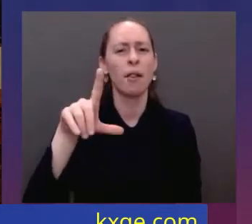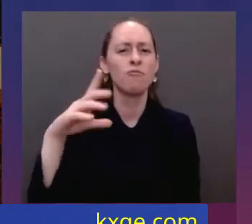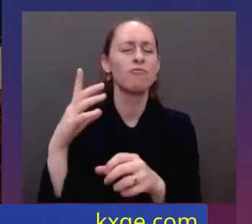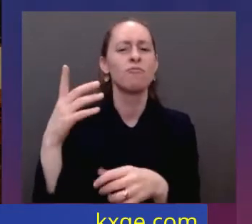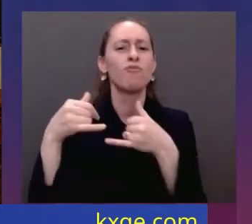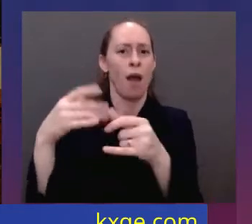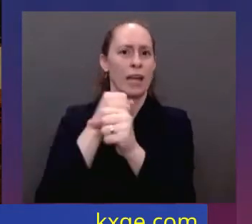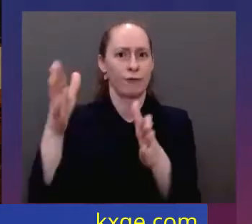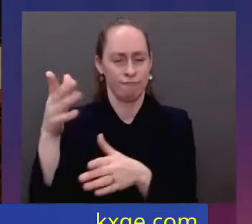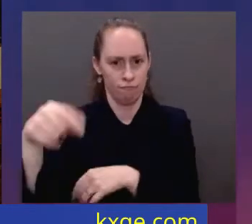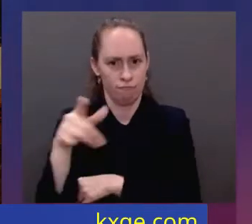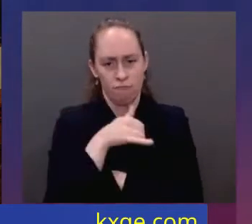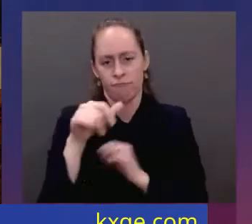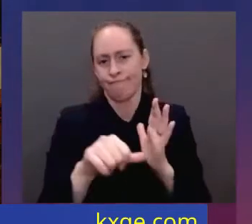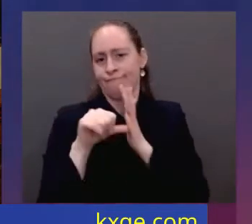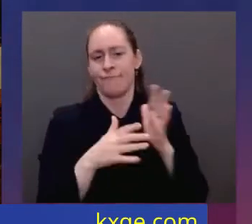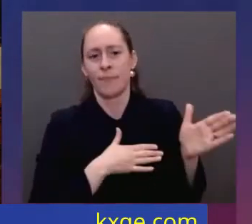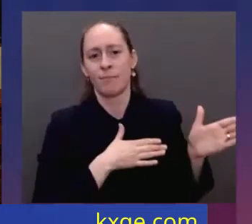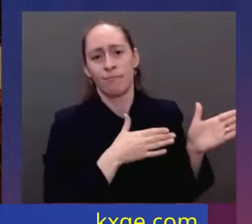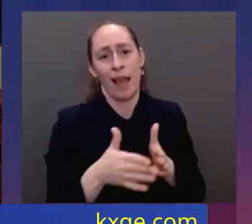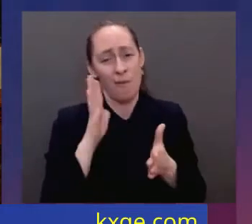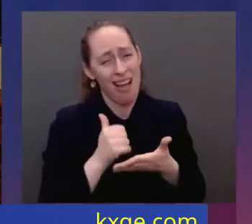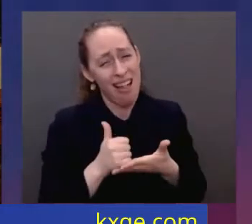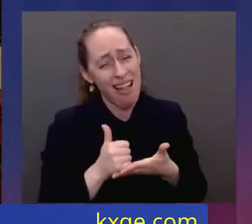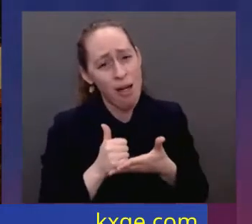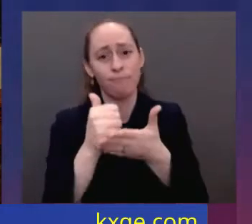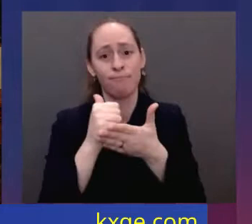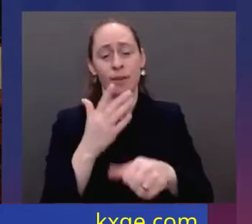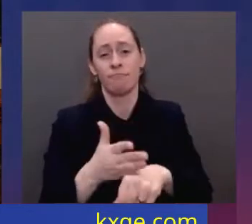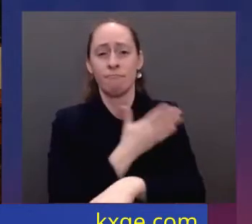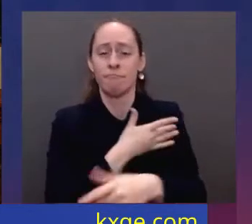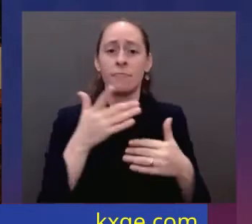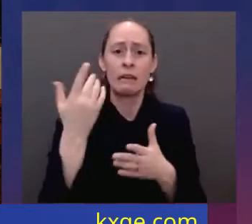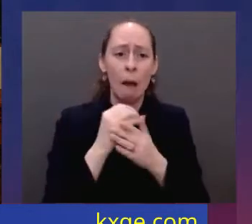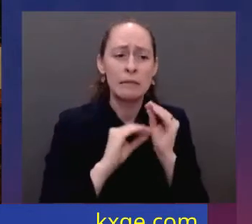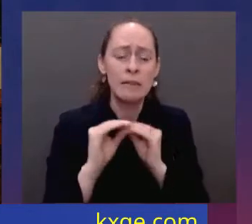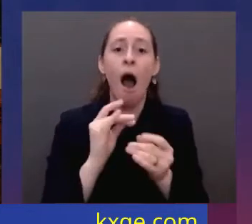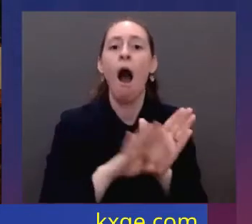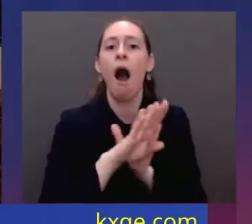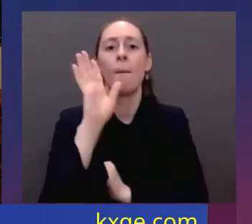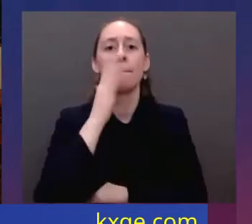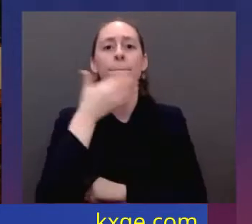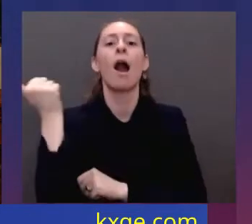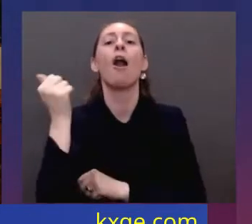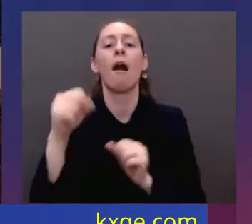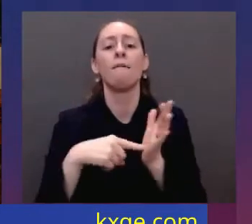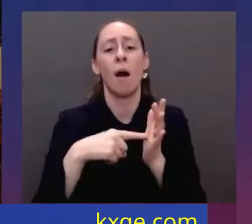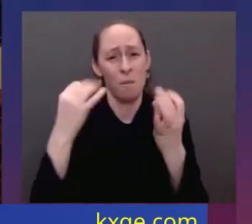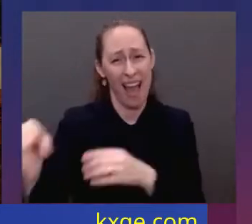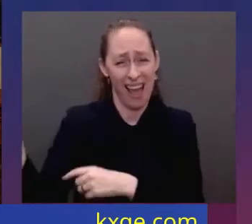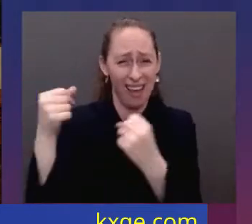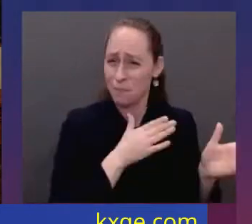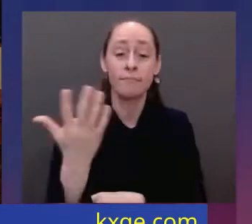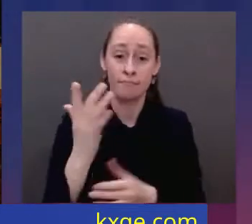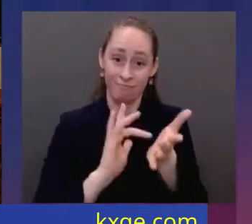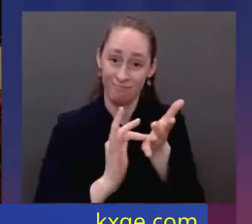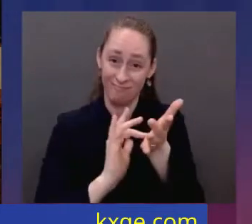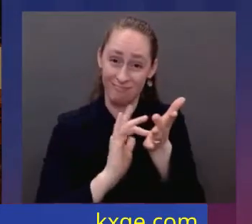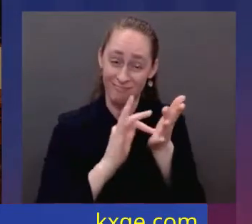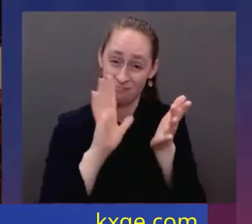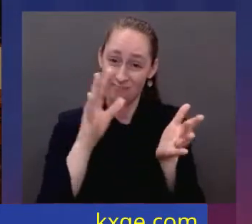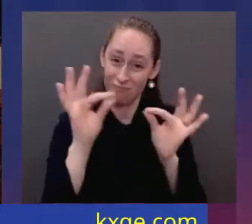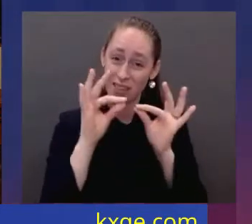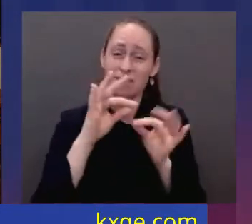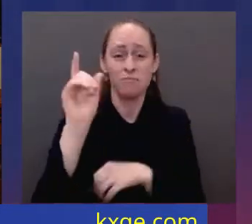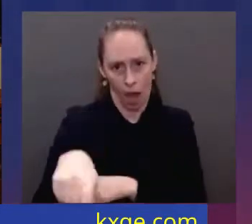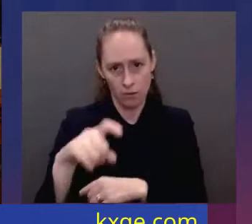inflationary pressures. Top business leaders, and I believe most Americans support the plan. And here's the plan. First, cut the cost of prescription drugs. We pay